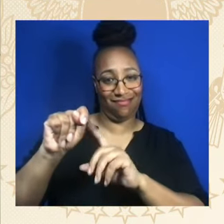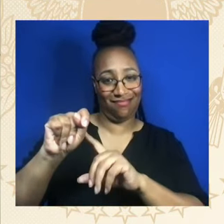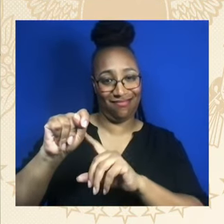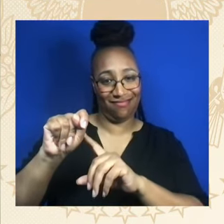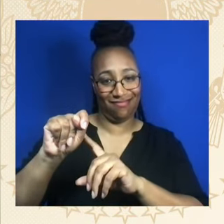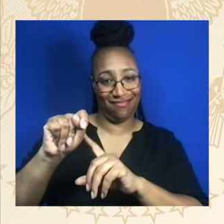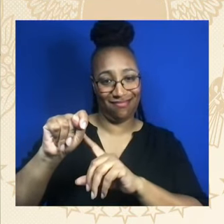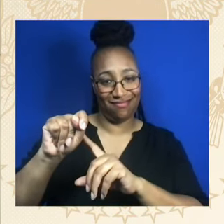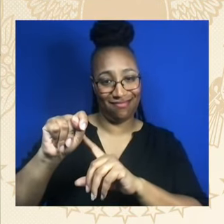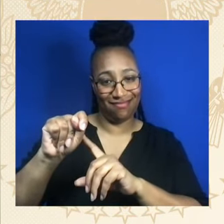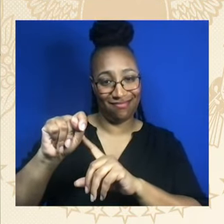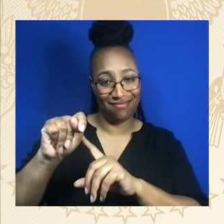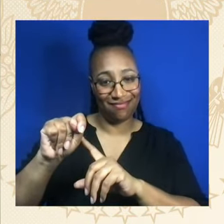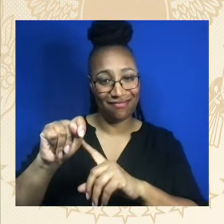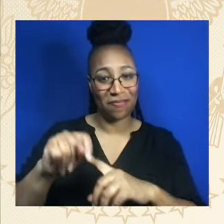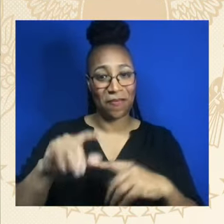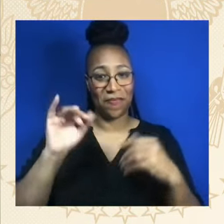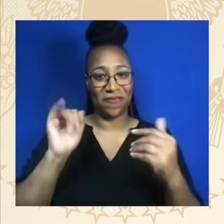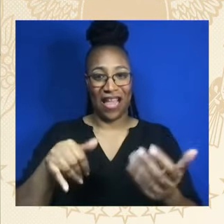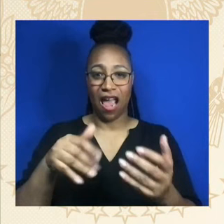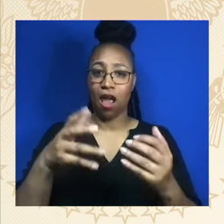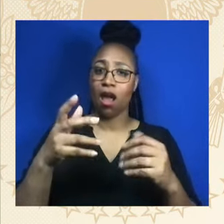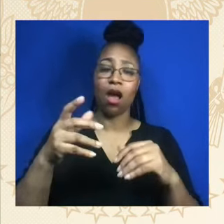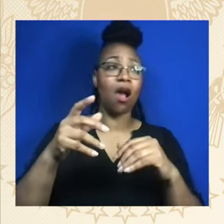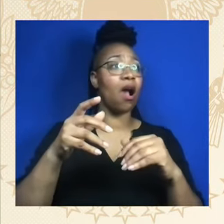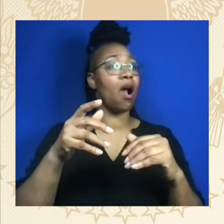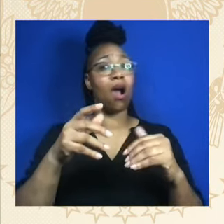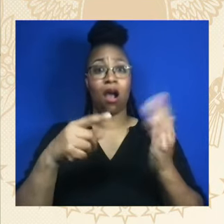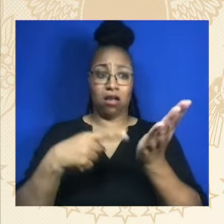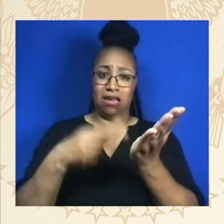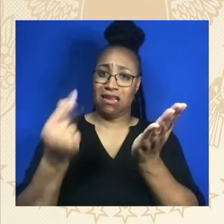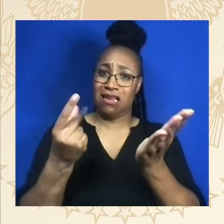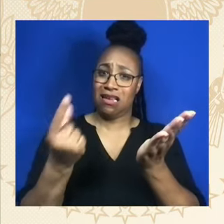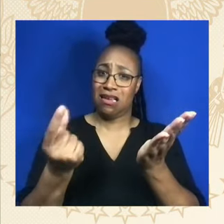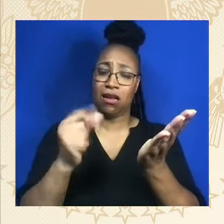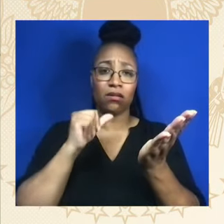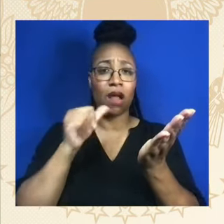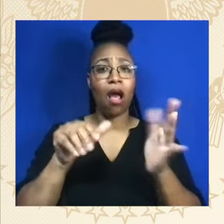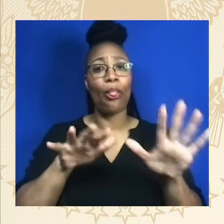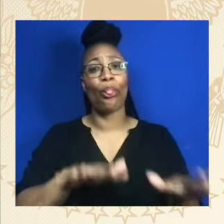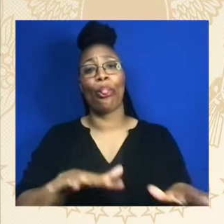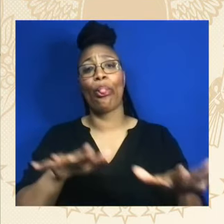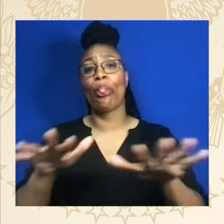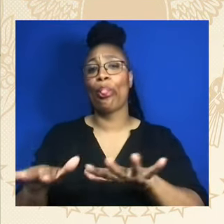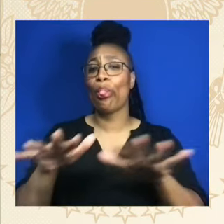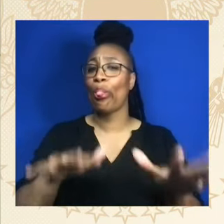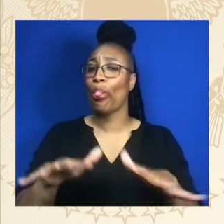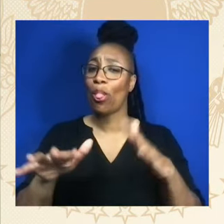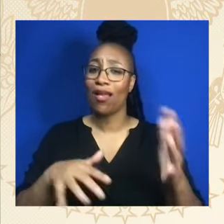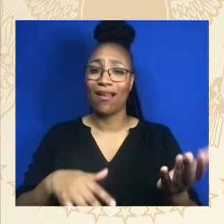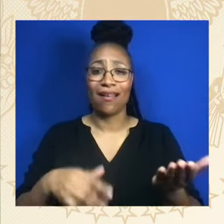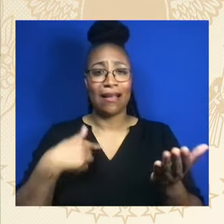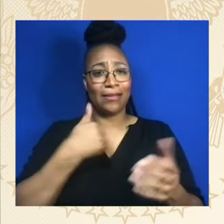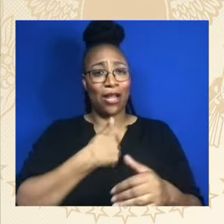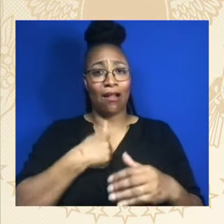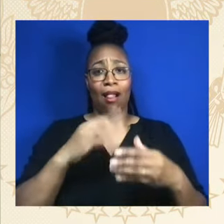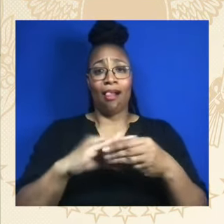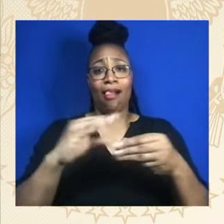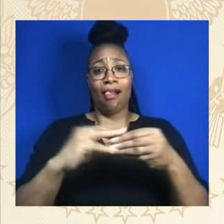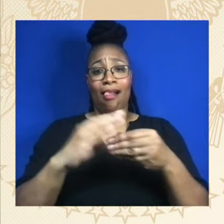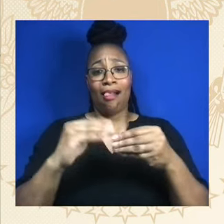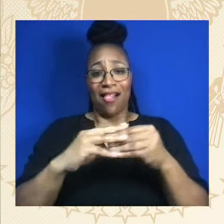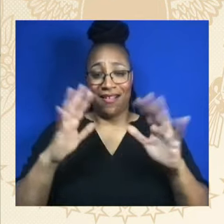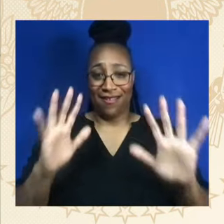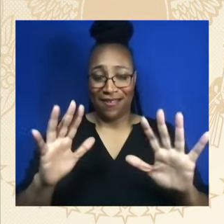I'm going quickly because you've been standing a long time, and I apologize. Last month, on what would have been Dr. King's 94th